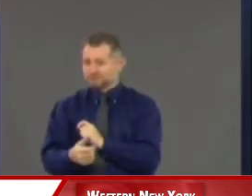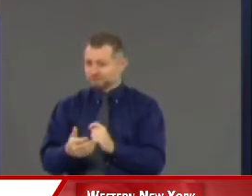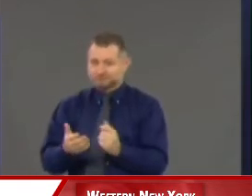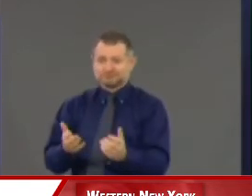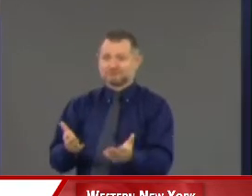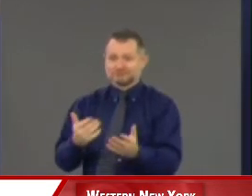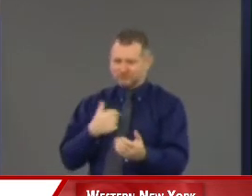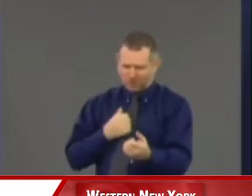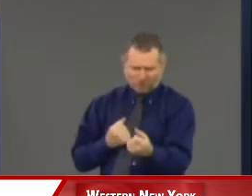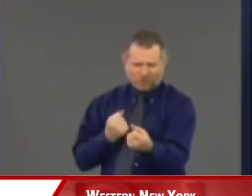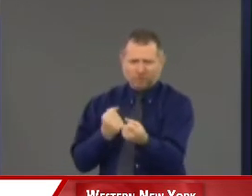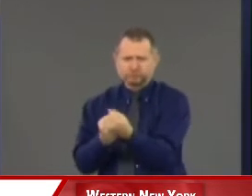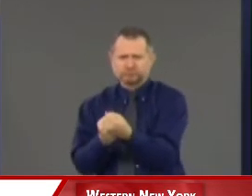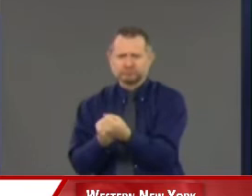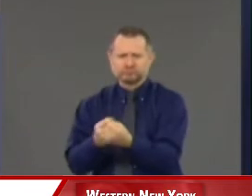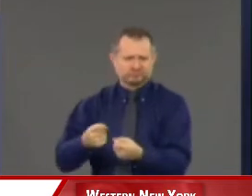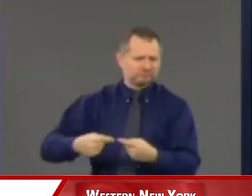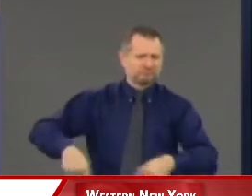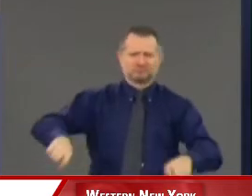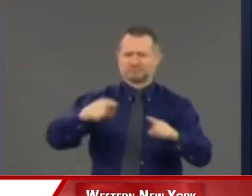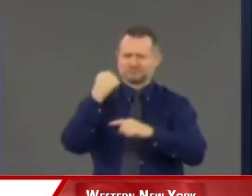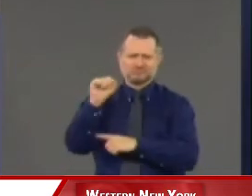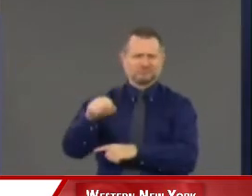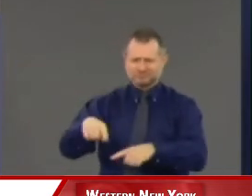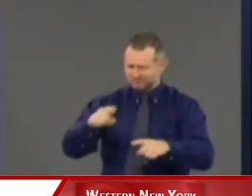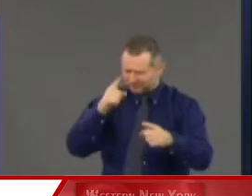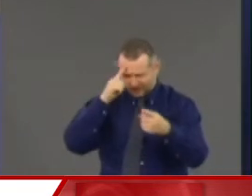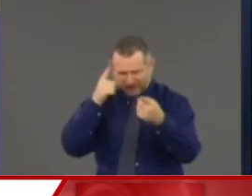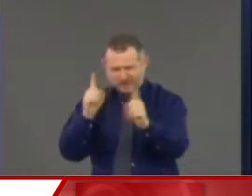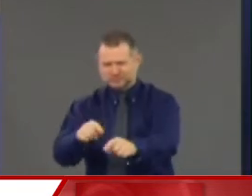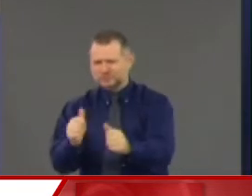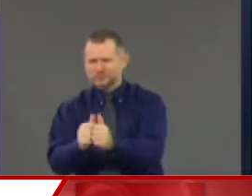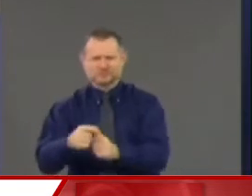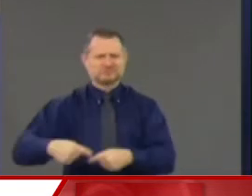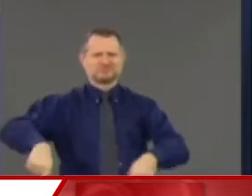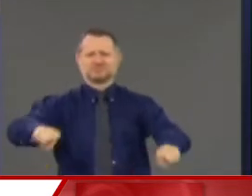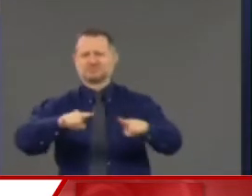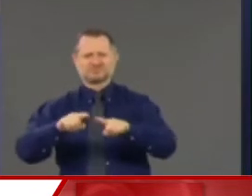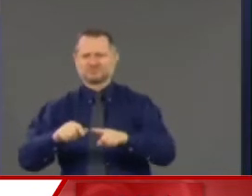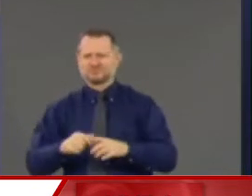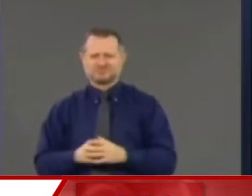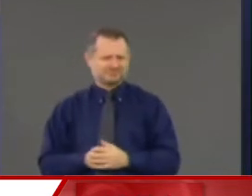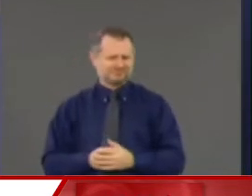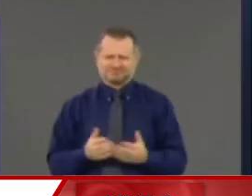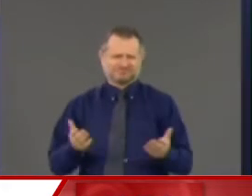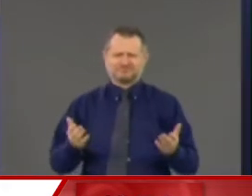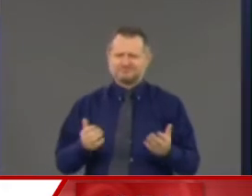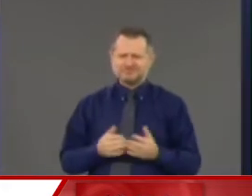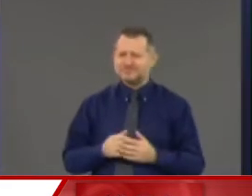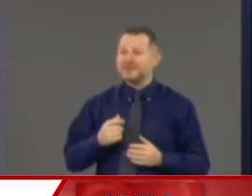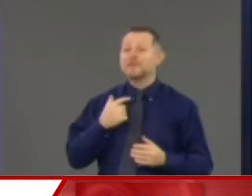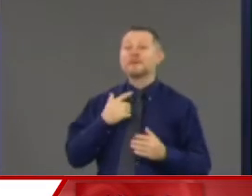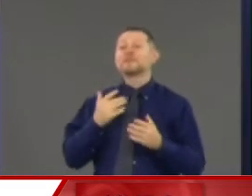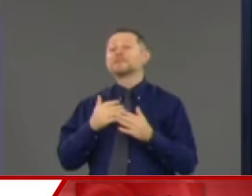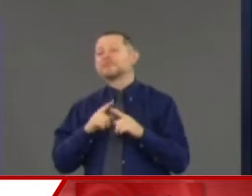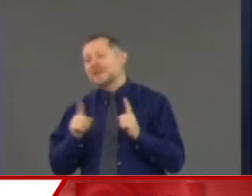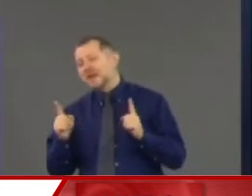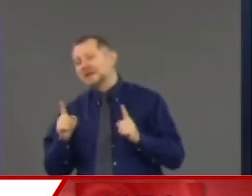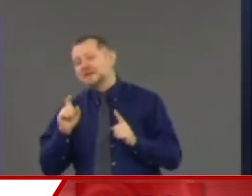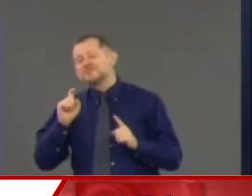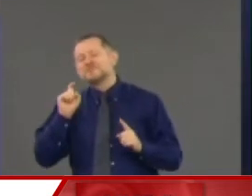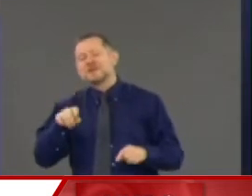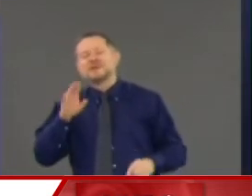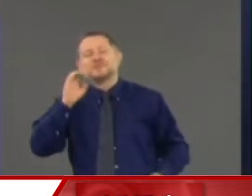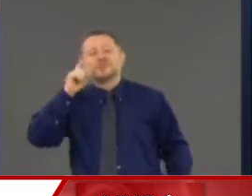them. I am with them. But even that has to be smart, right?